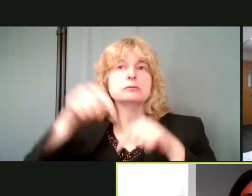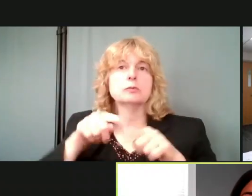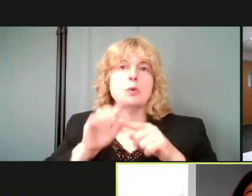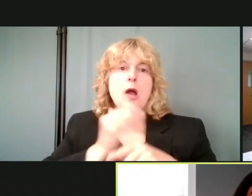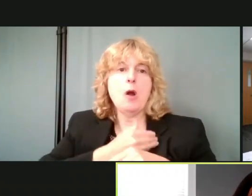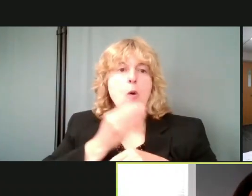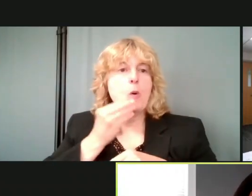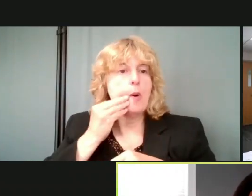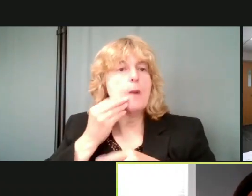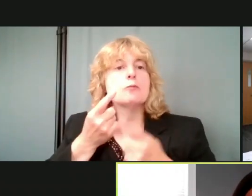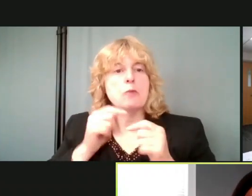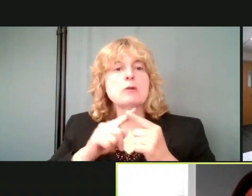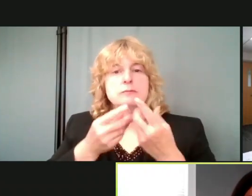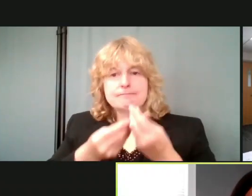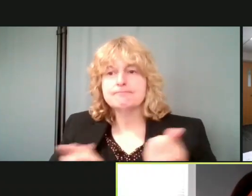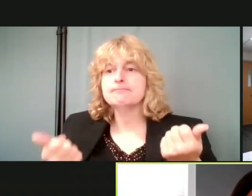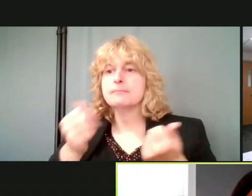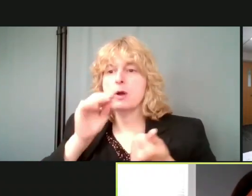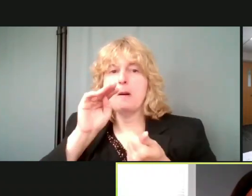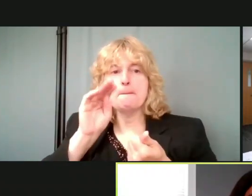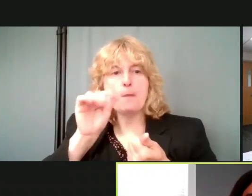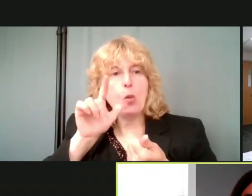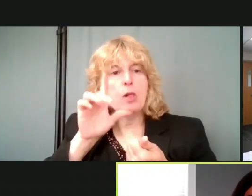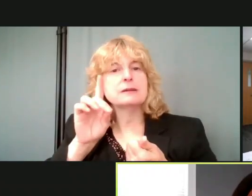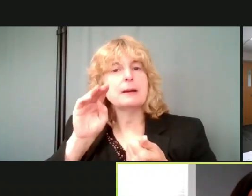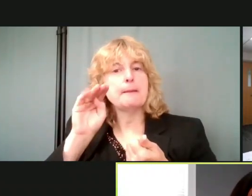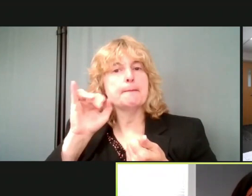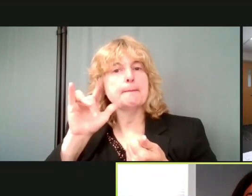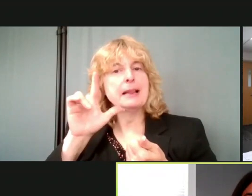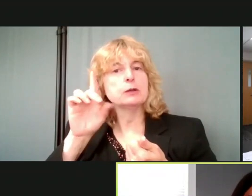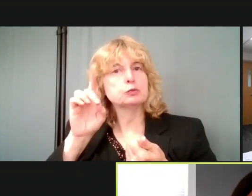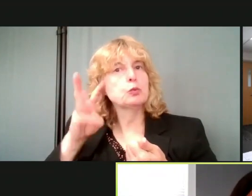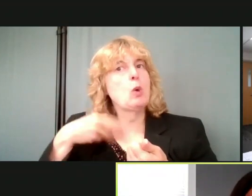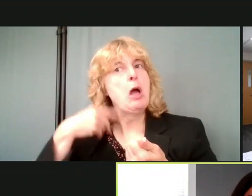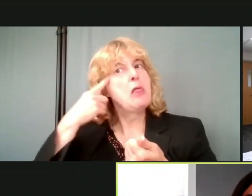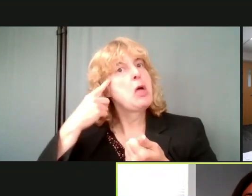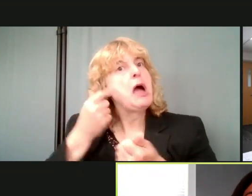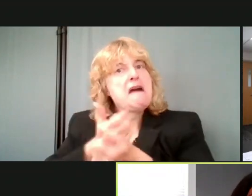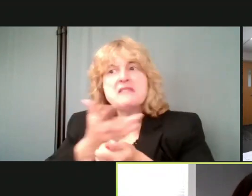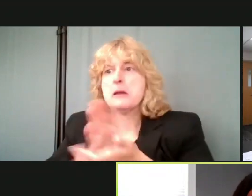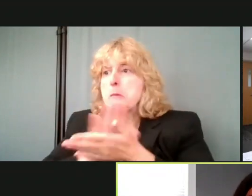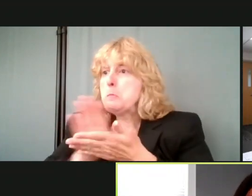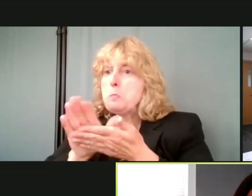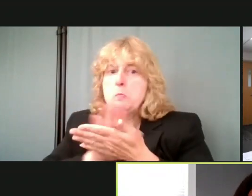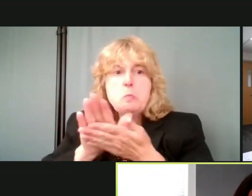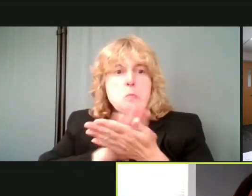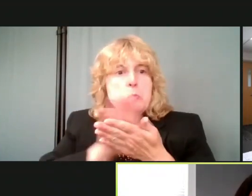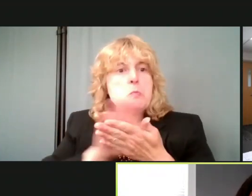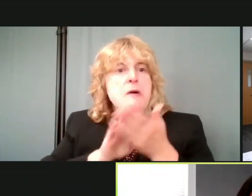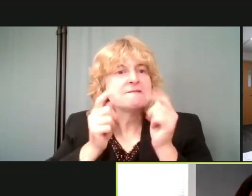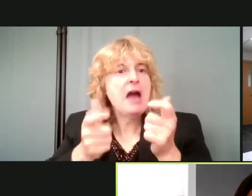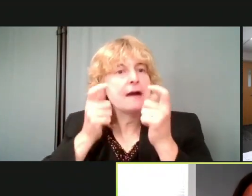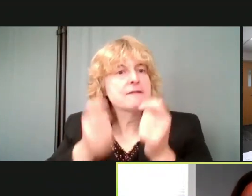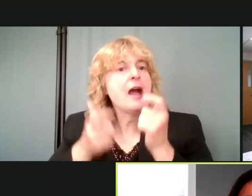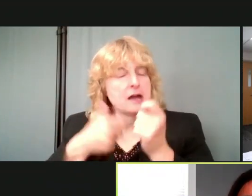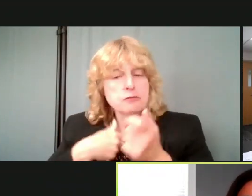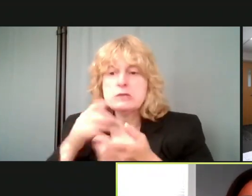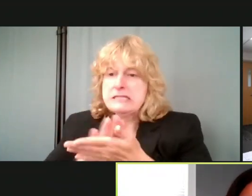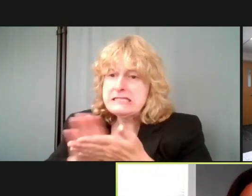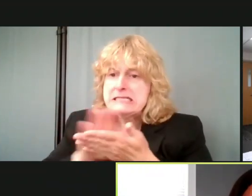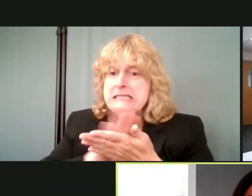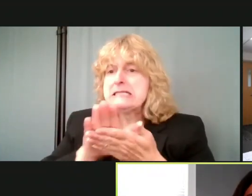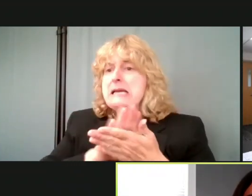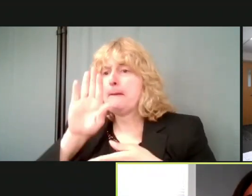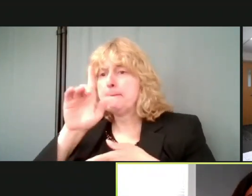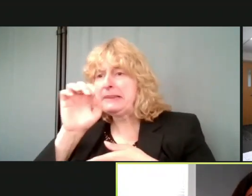because, you know, we were quick to, um, clean everything, get it all clean, get sanitized, have bleach. But a lot of the, our home is